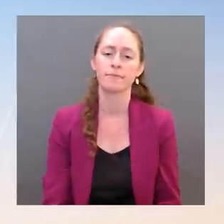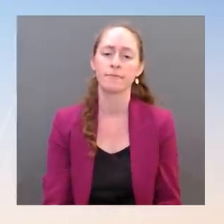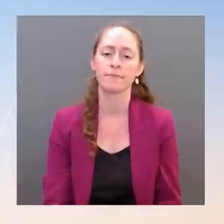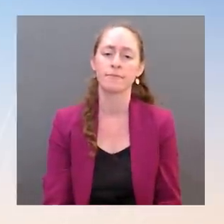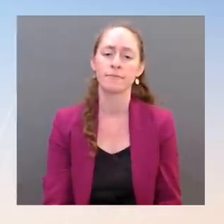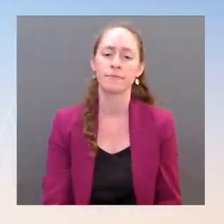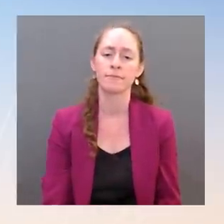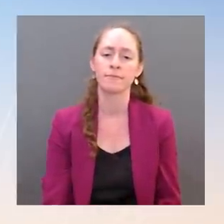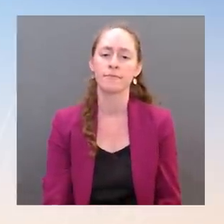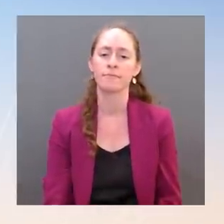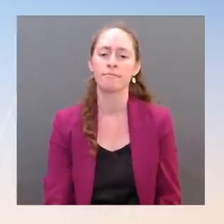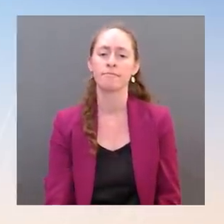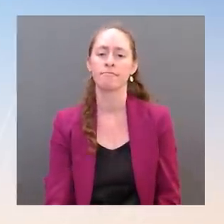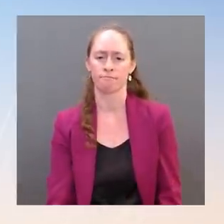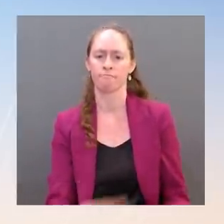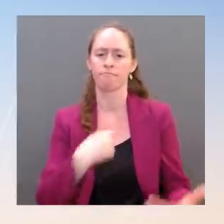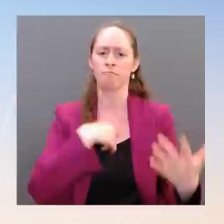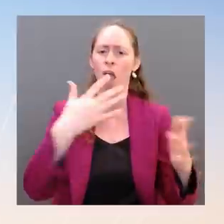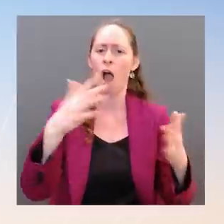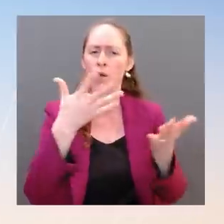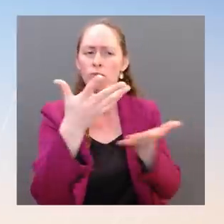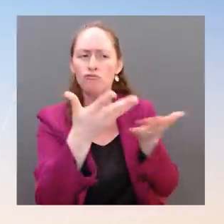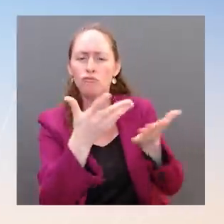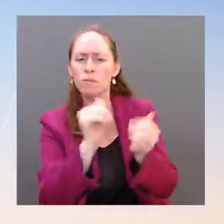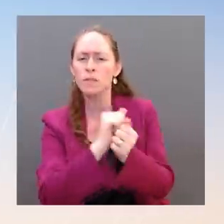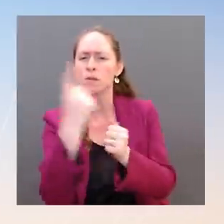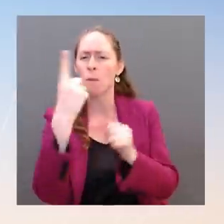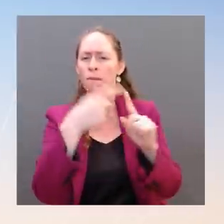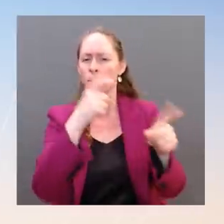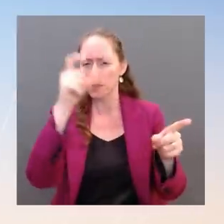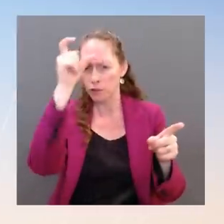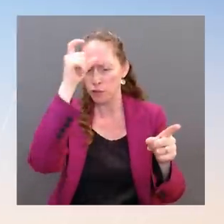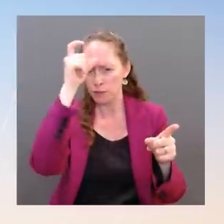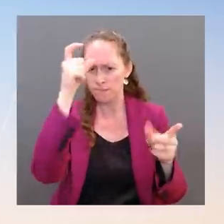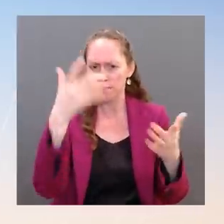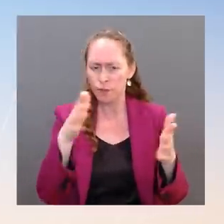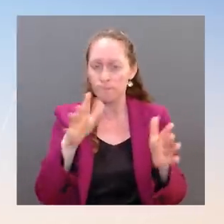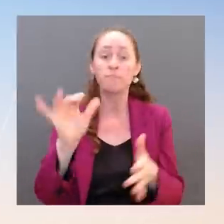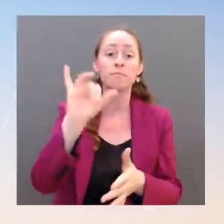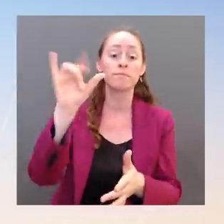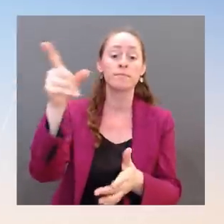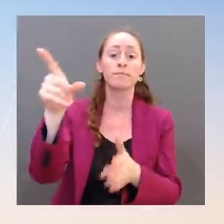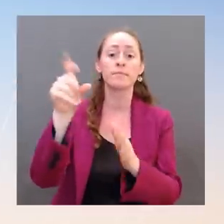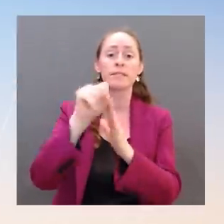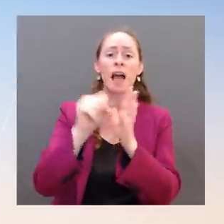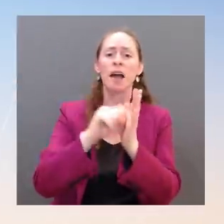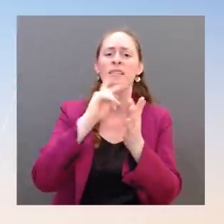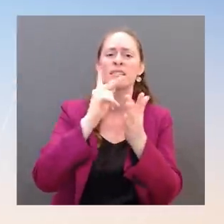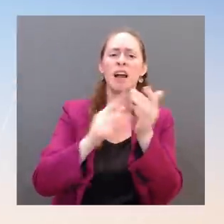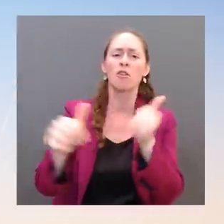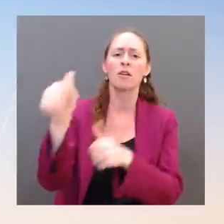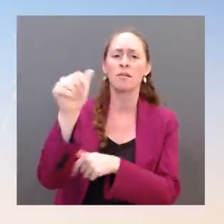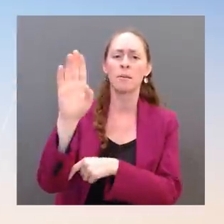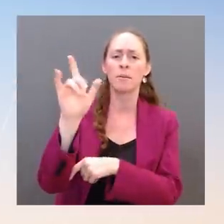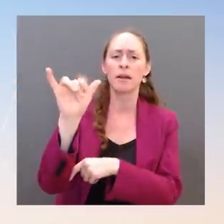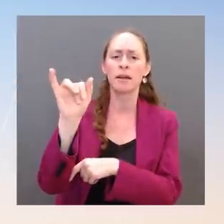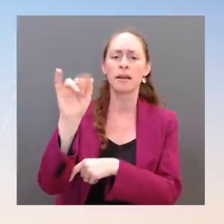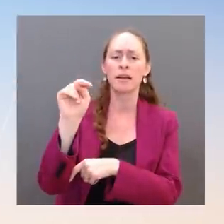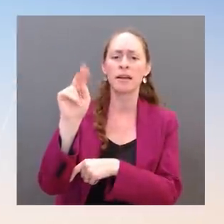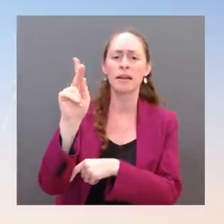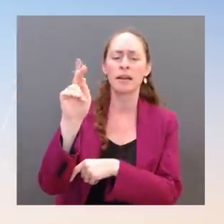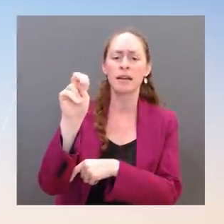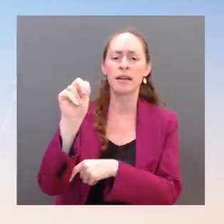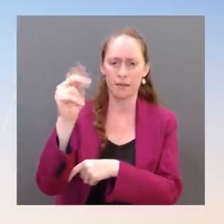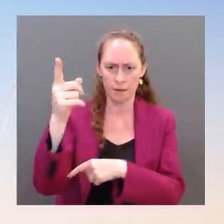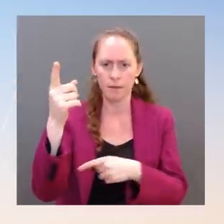in New York. And we feel very good about where this will track to. And President Biden will express that